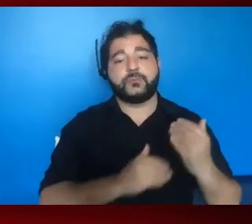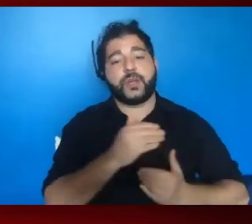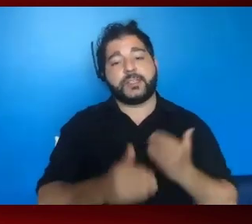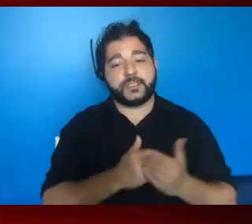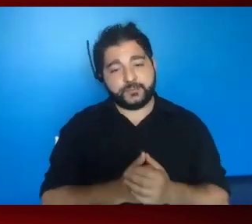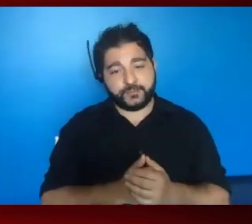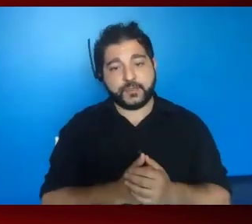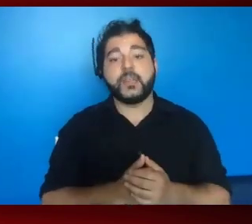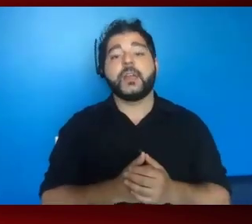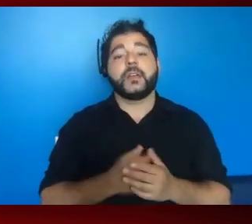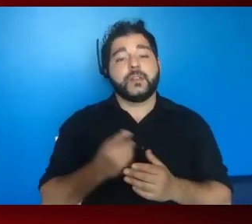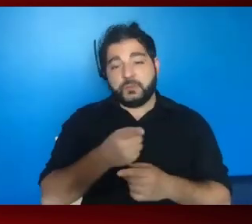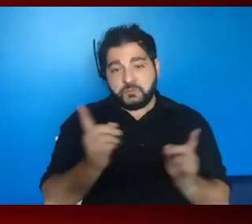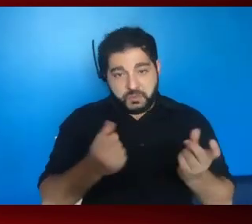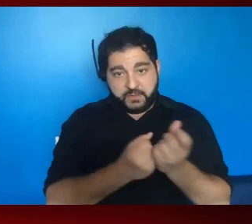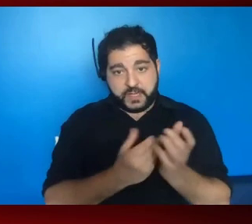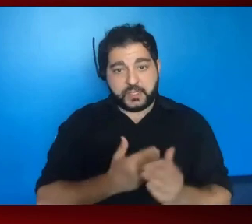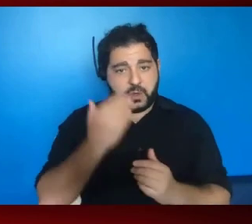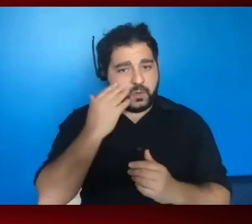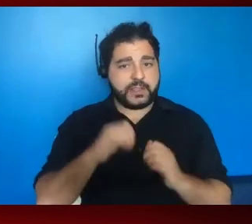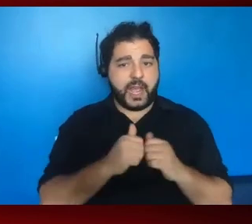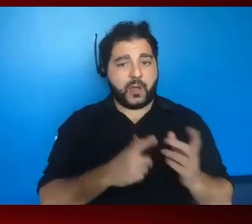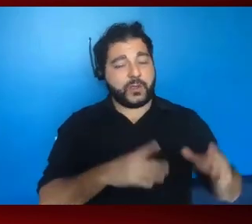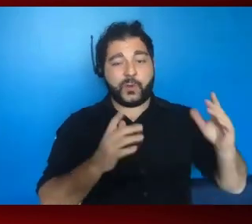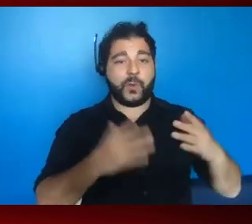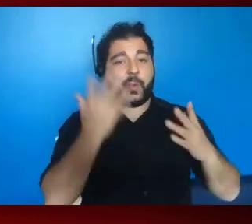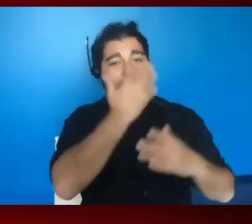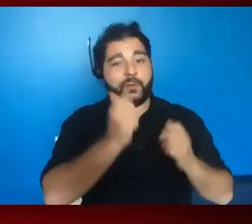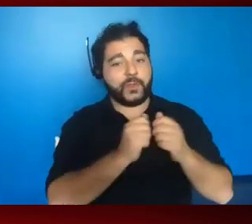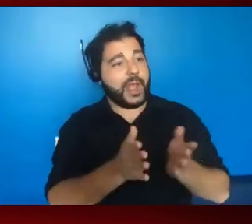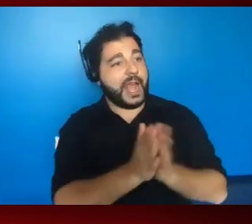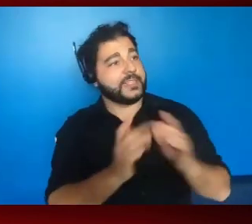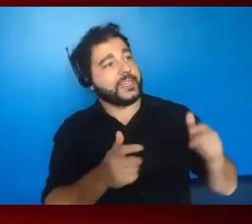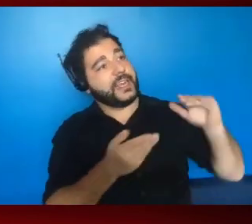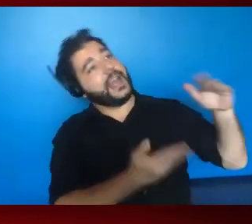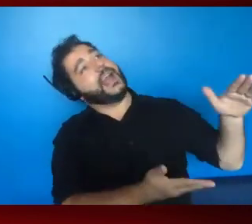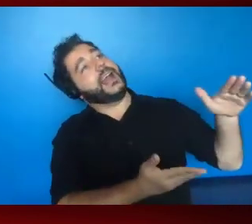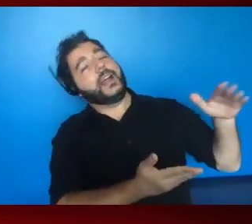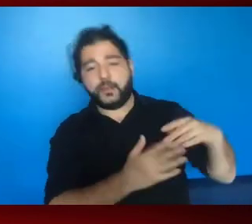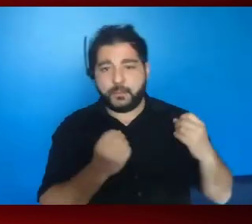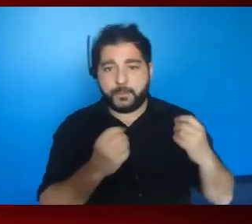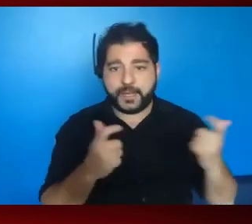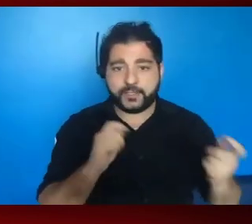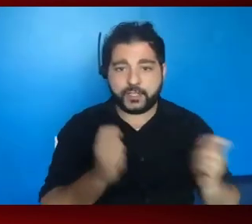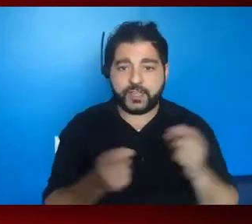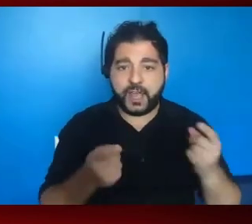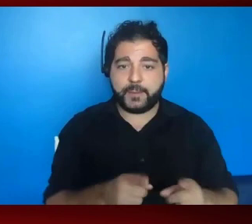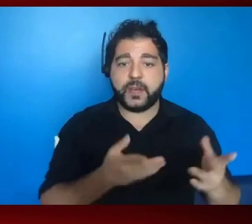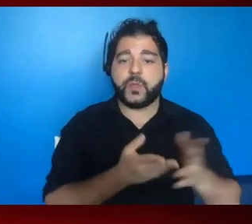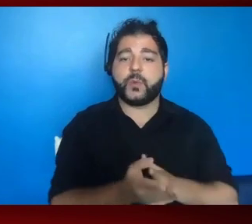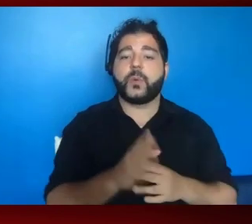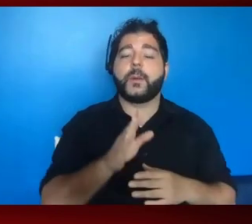As advocates know, it's all about how you package your asks. Major changes have come in the past using budget reconciliation.